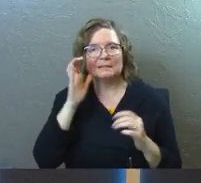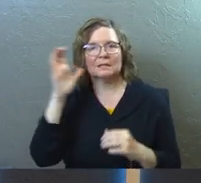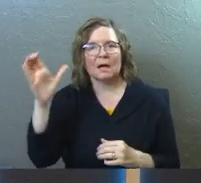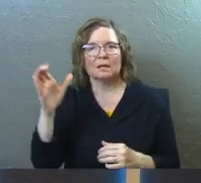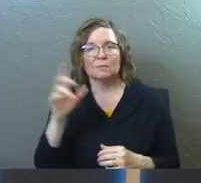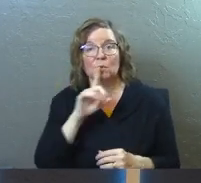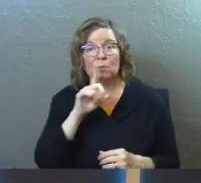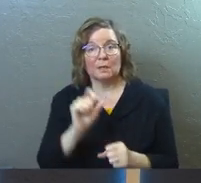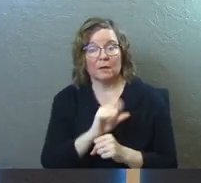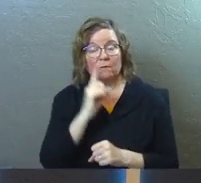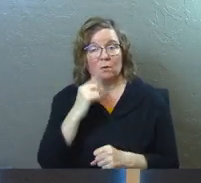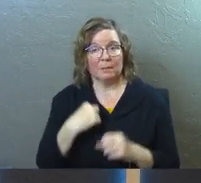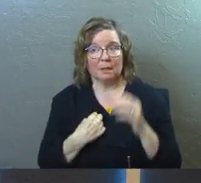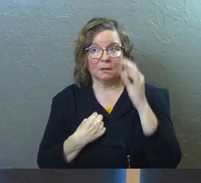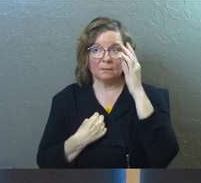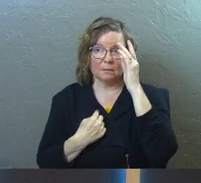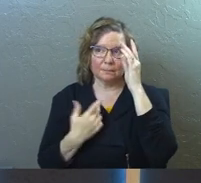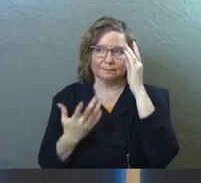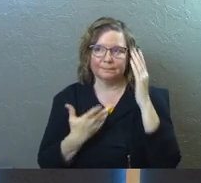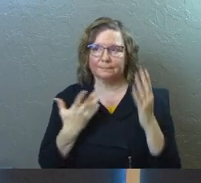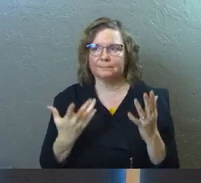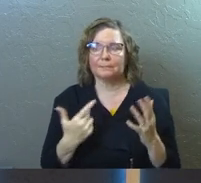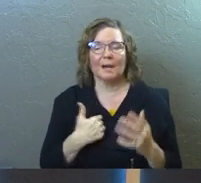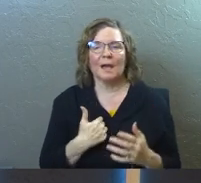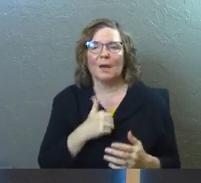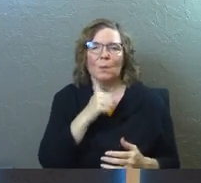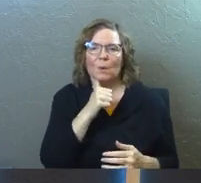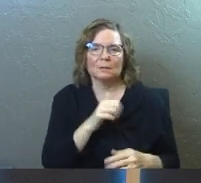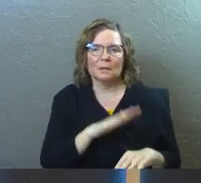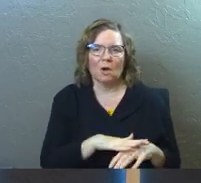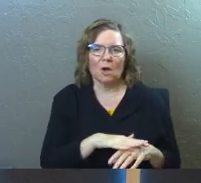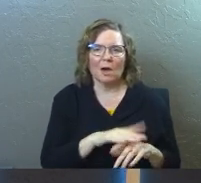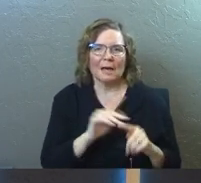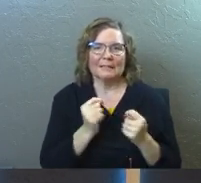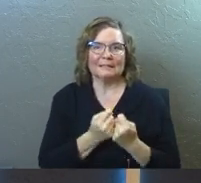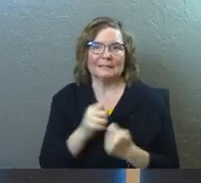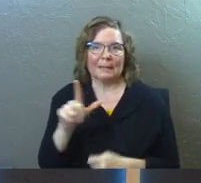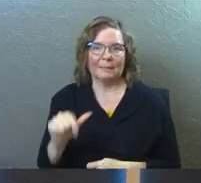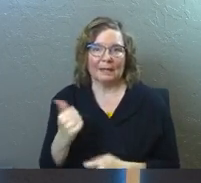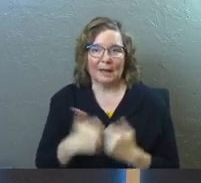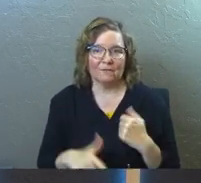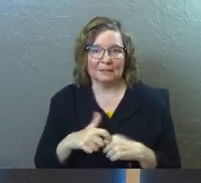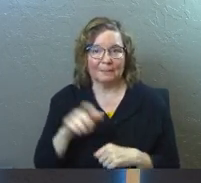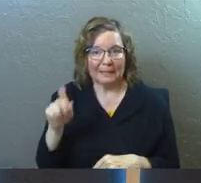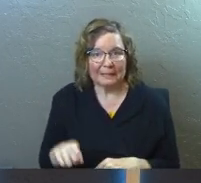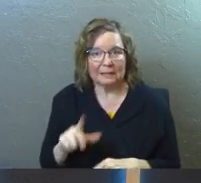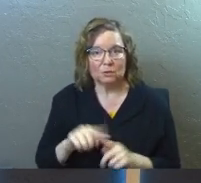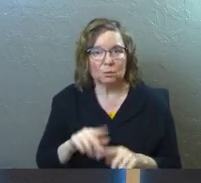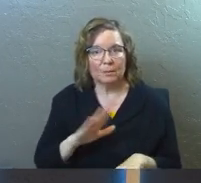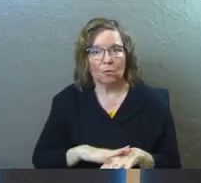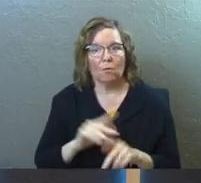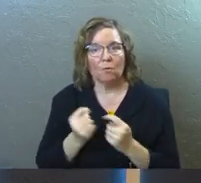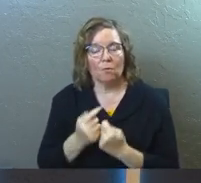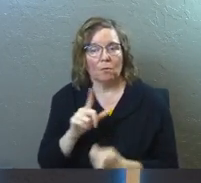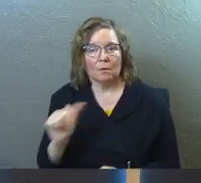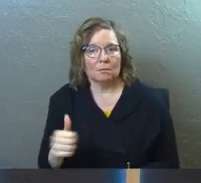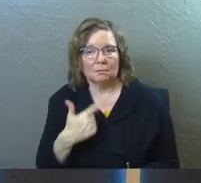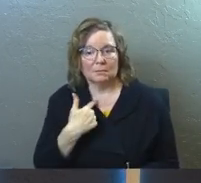concept. It was very real for me. I wasn't on Team Linda every single time I needed to be.